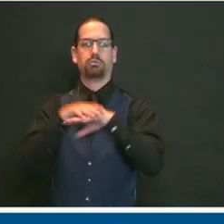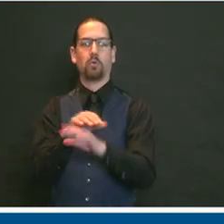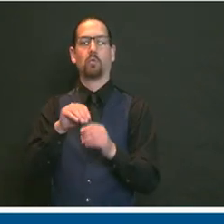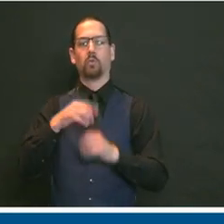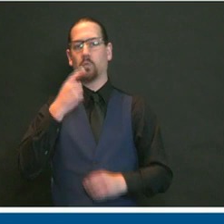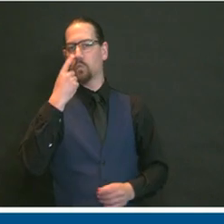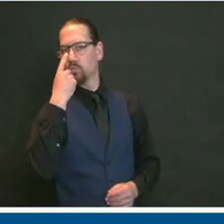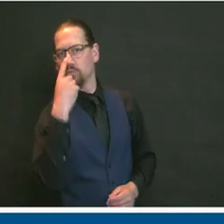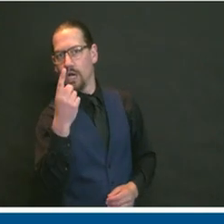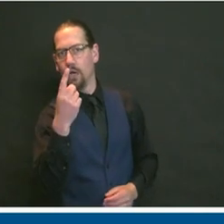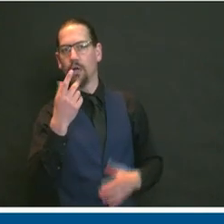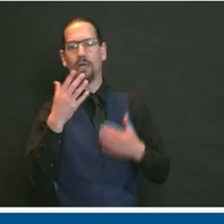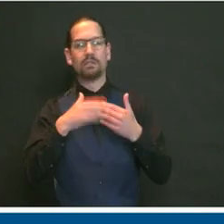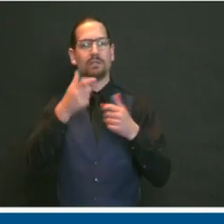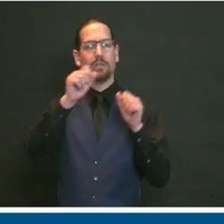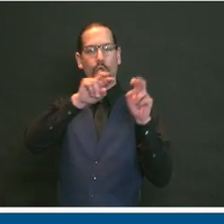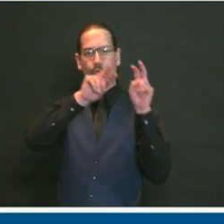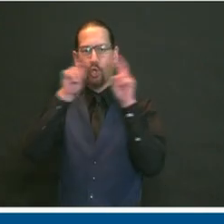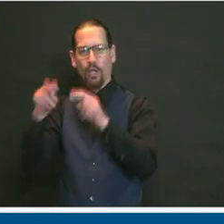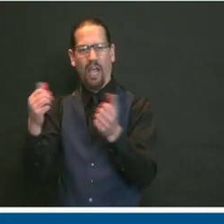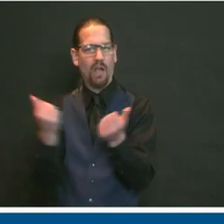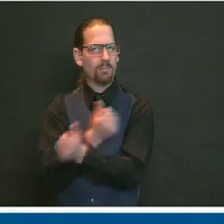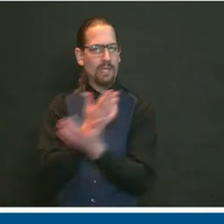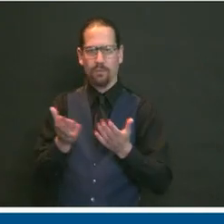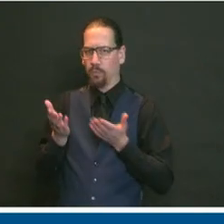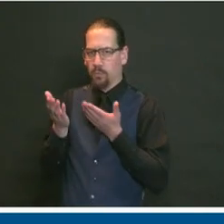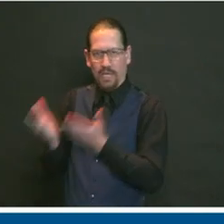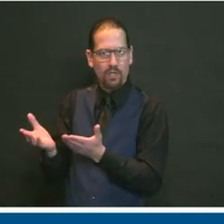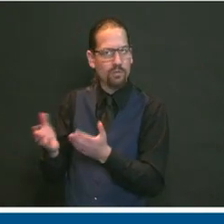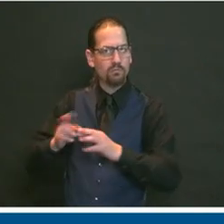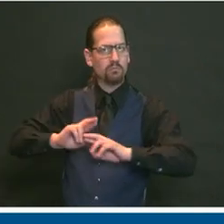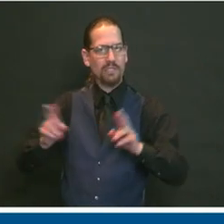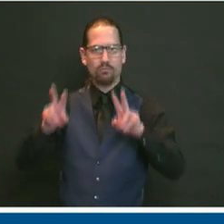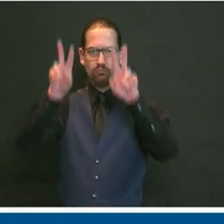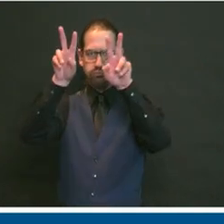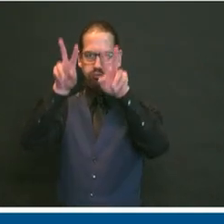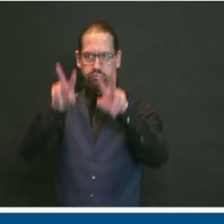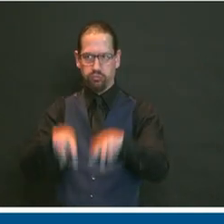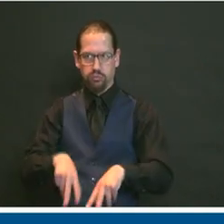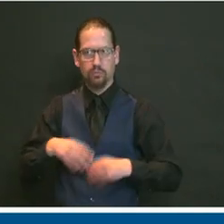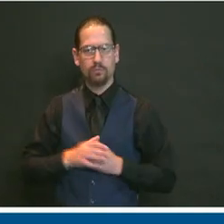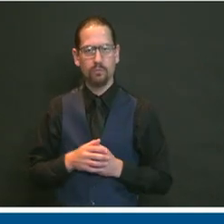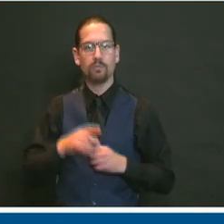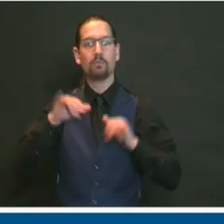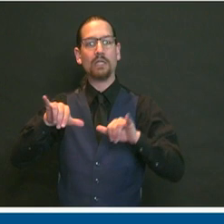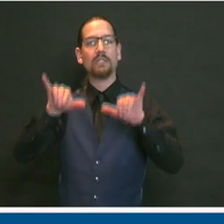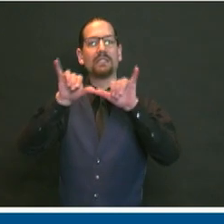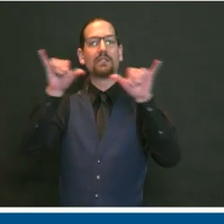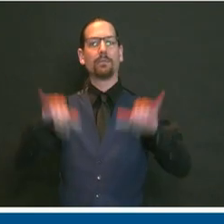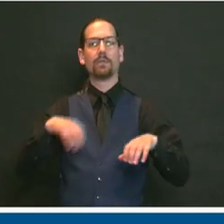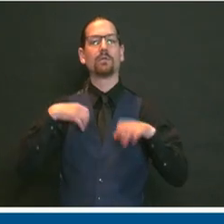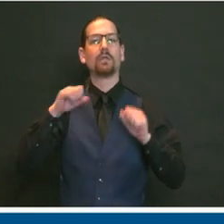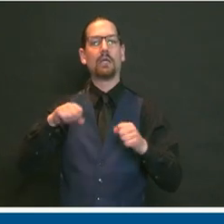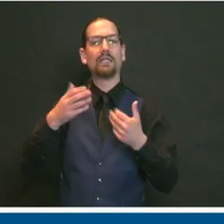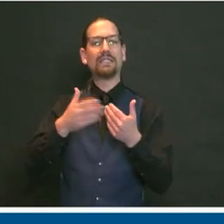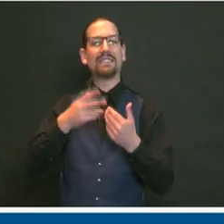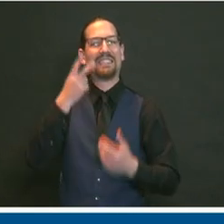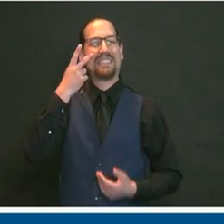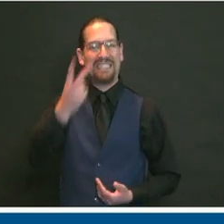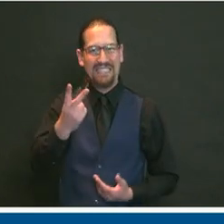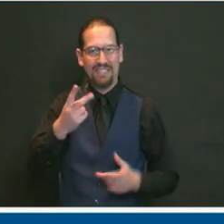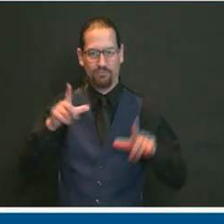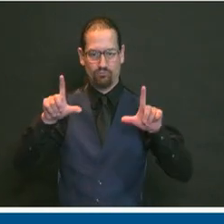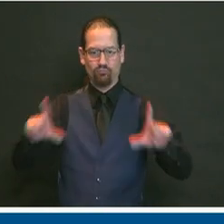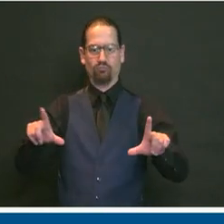current needs. This system will allow us to integrate many different functions that we were managing into